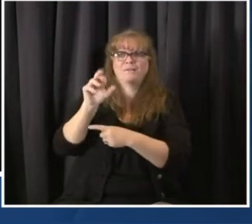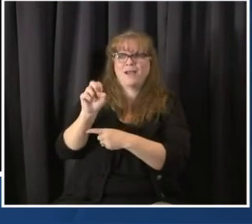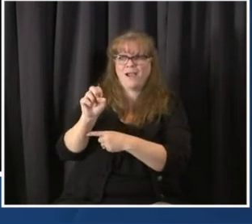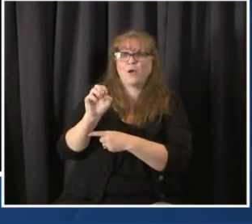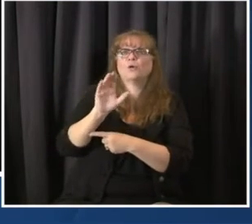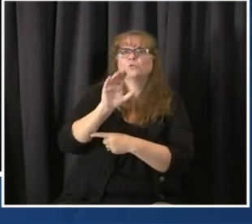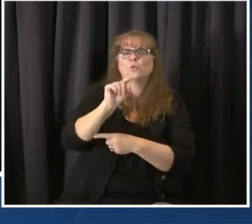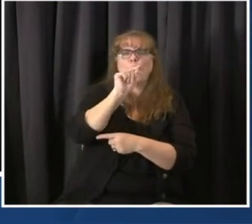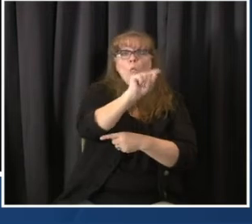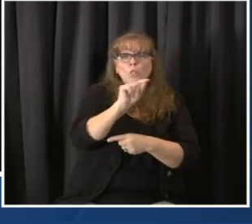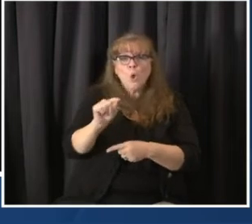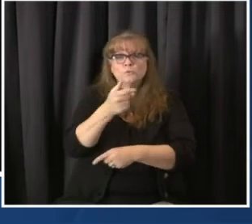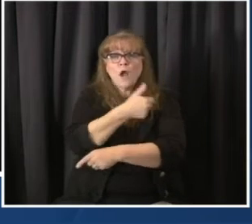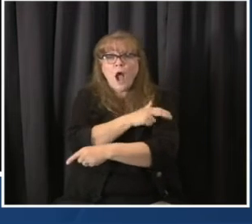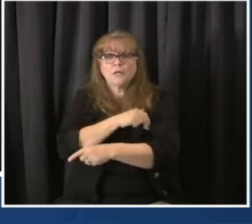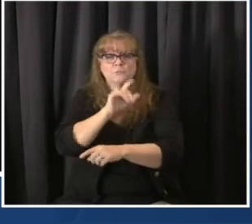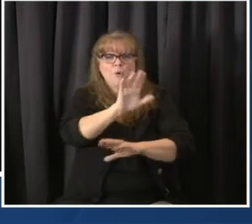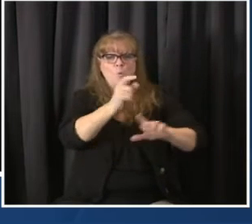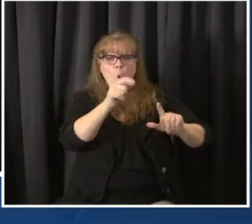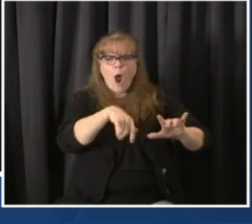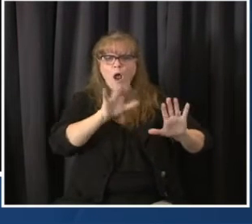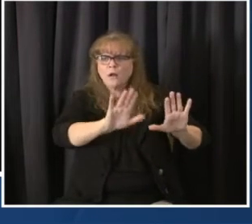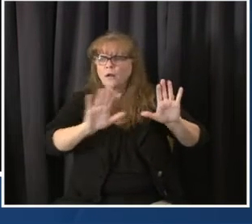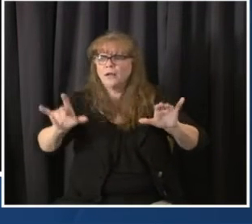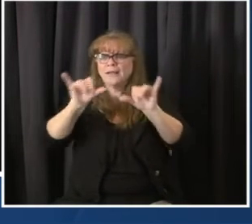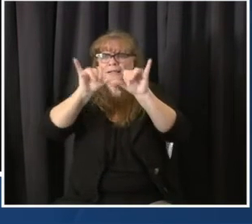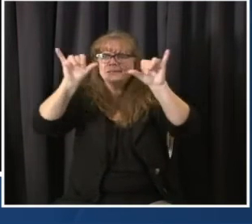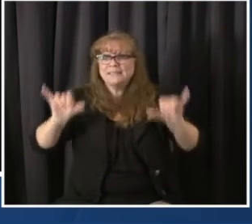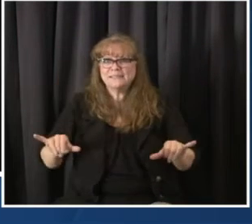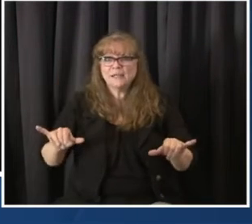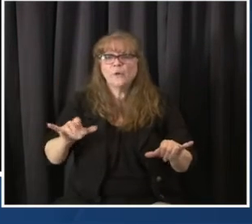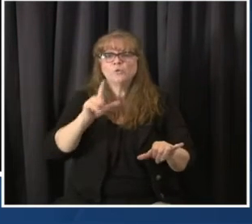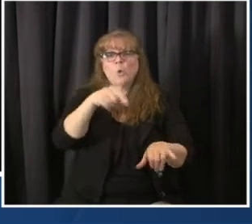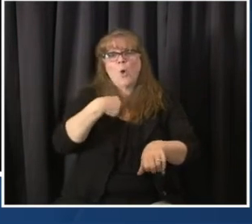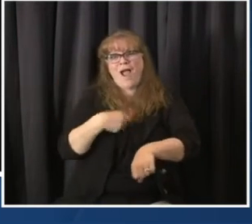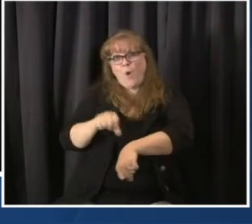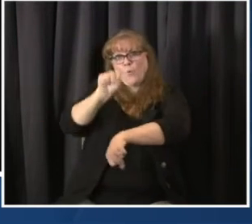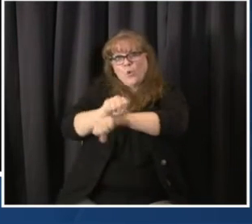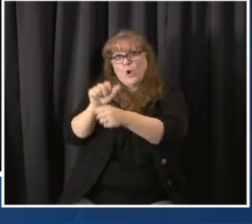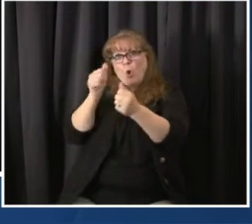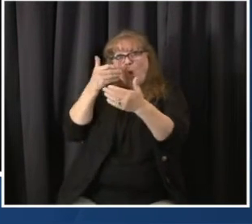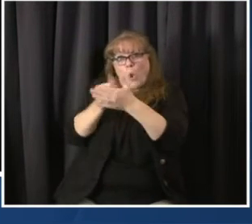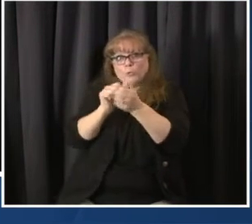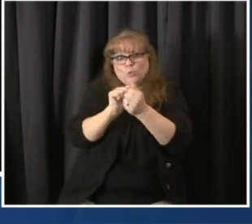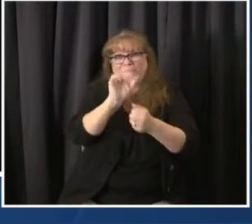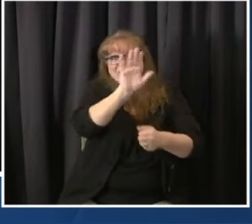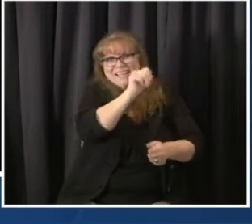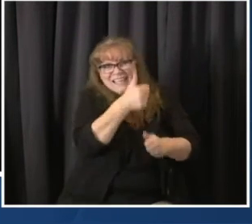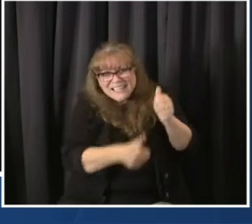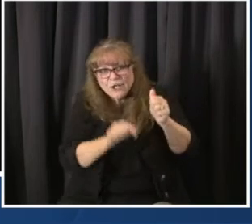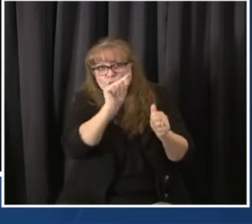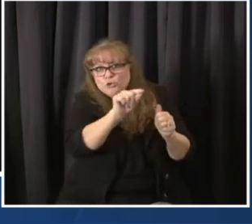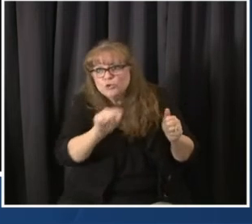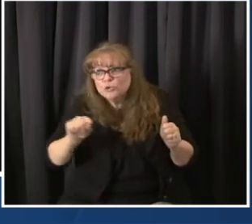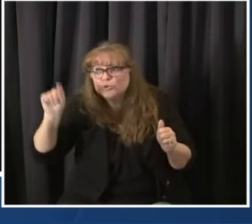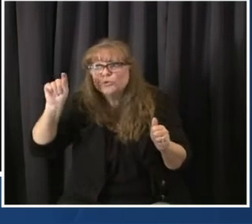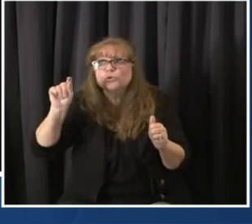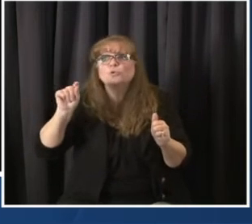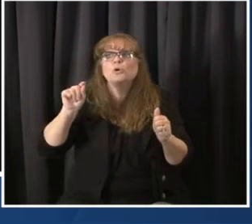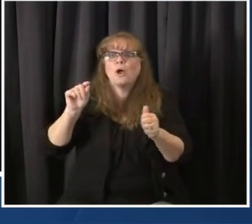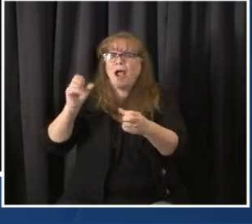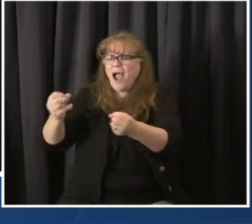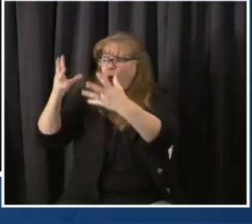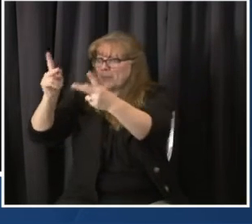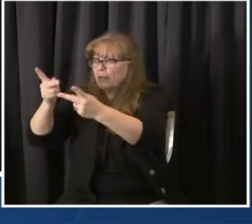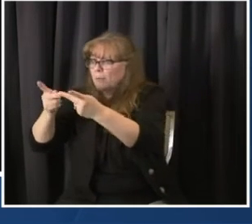major hospital executives and CEOs on specific numbers, specific sites. In addition to the hospitals, we're working